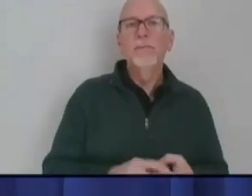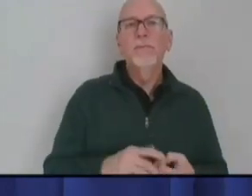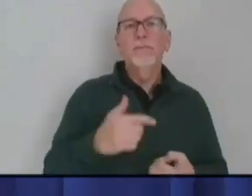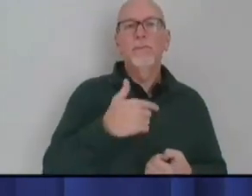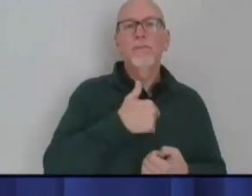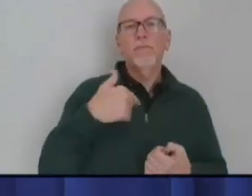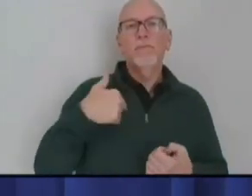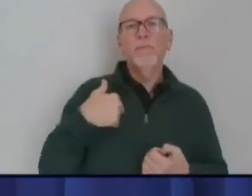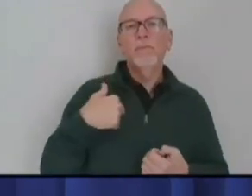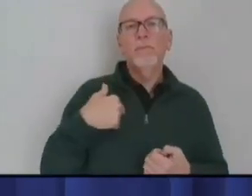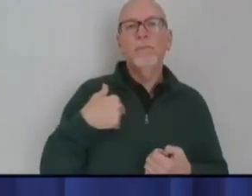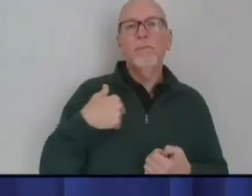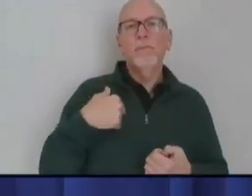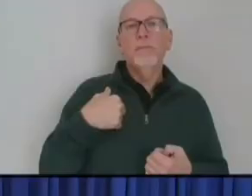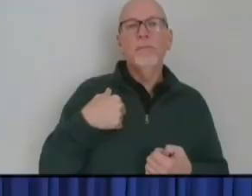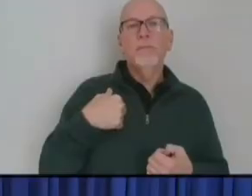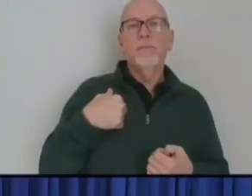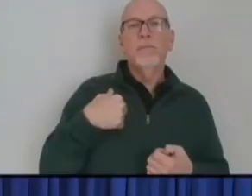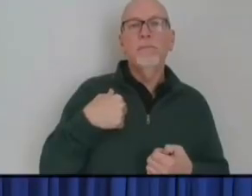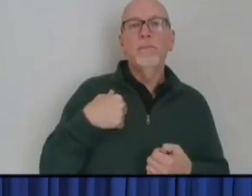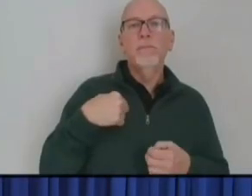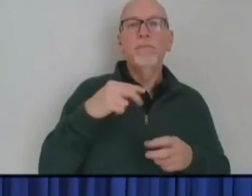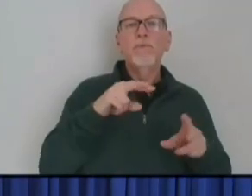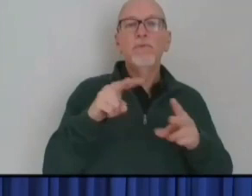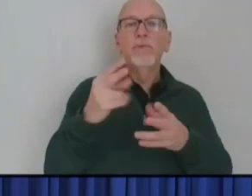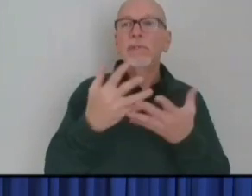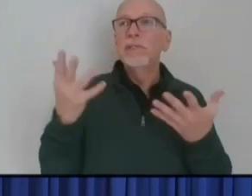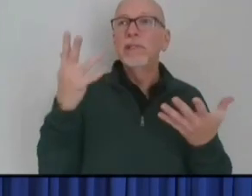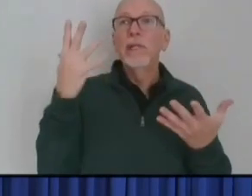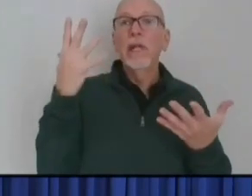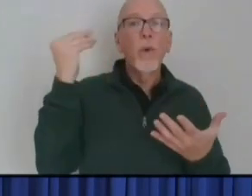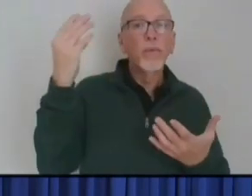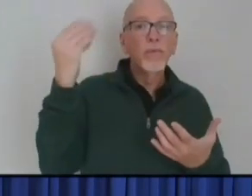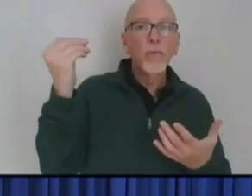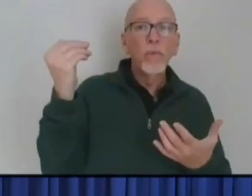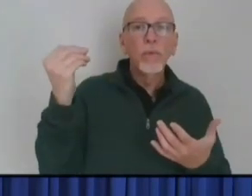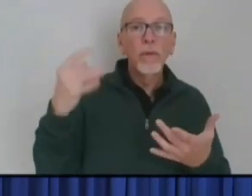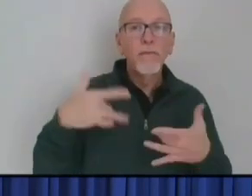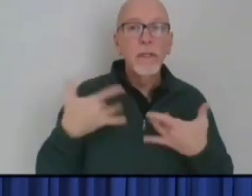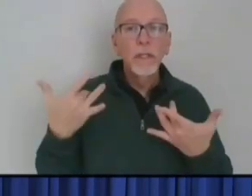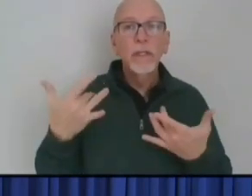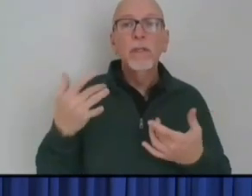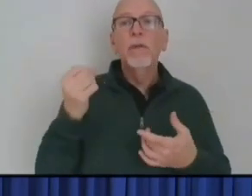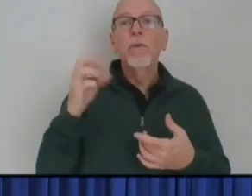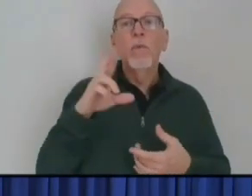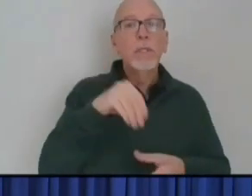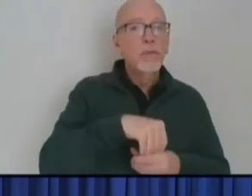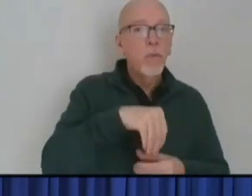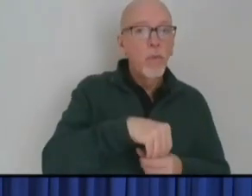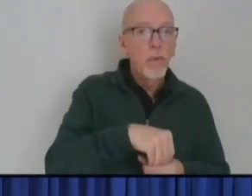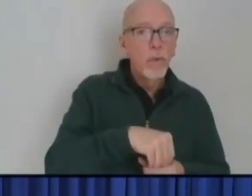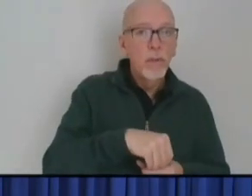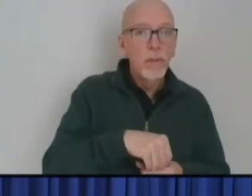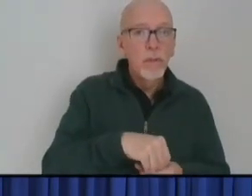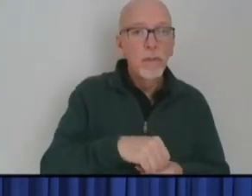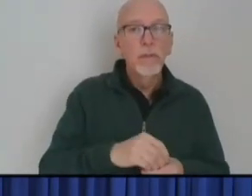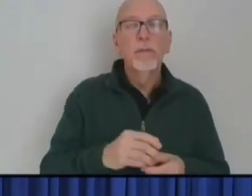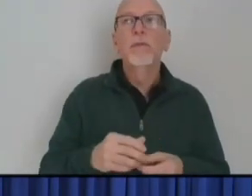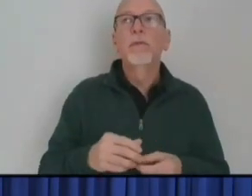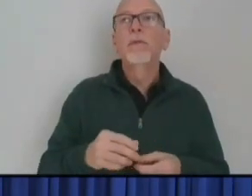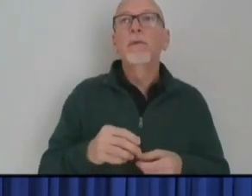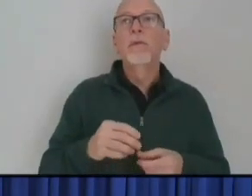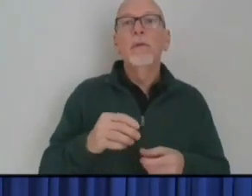look at things that are outdoors and or indoors and where, through